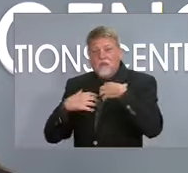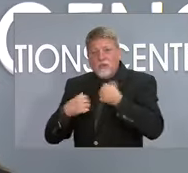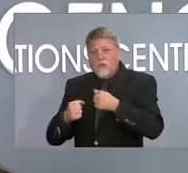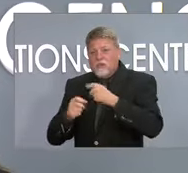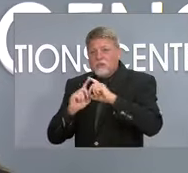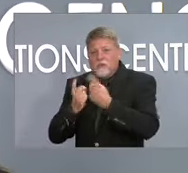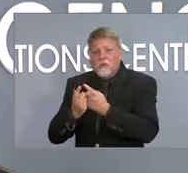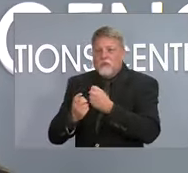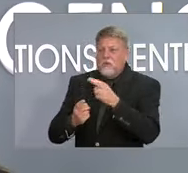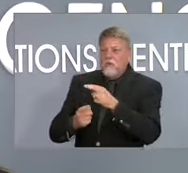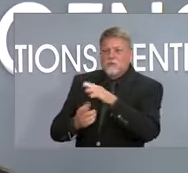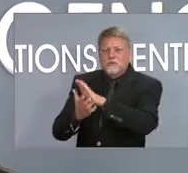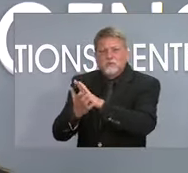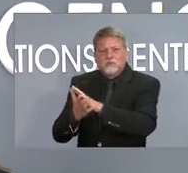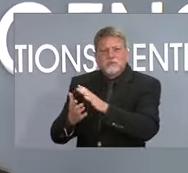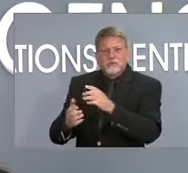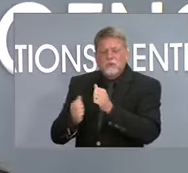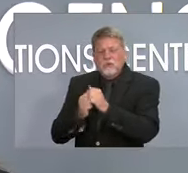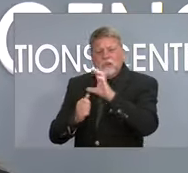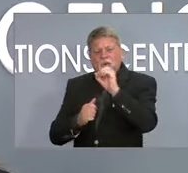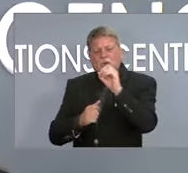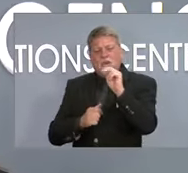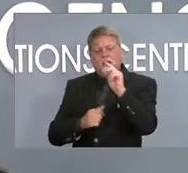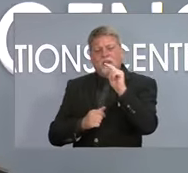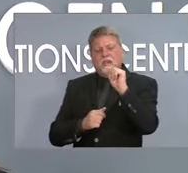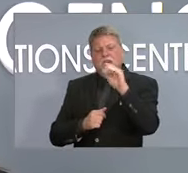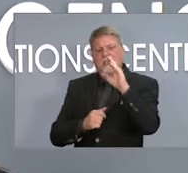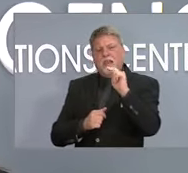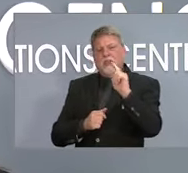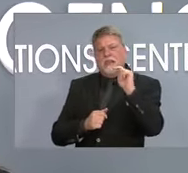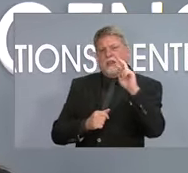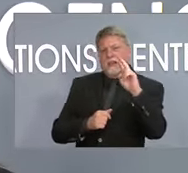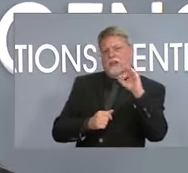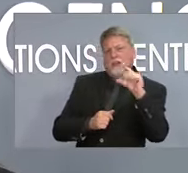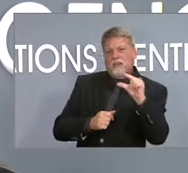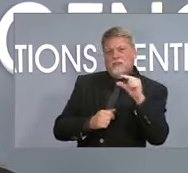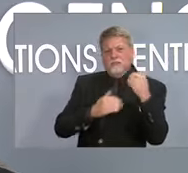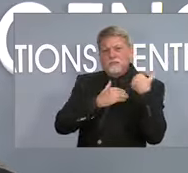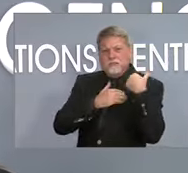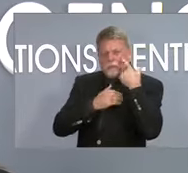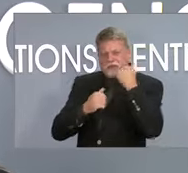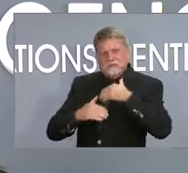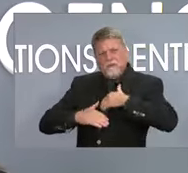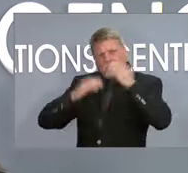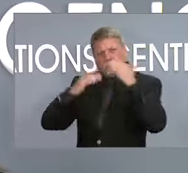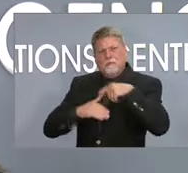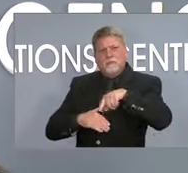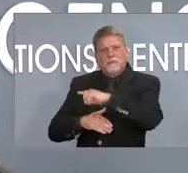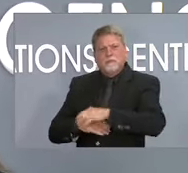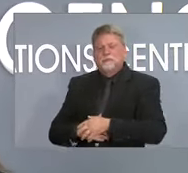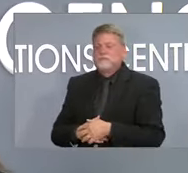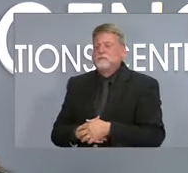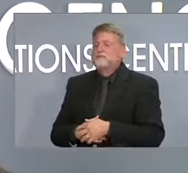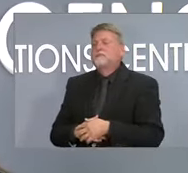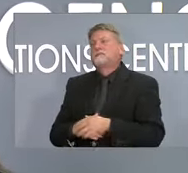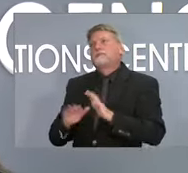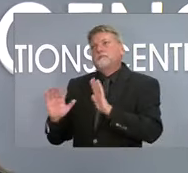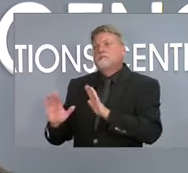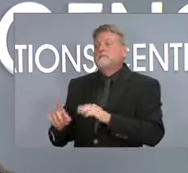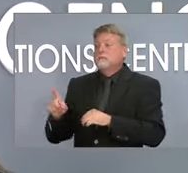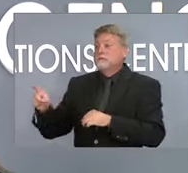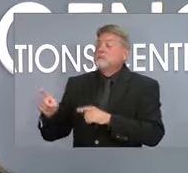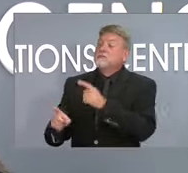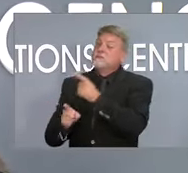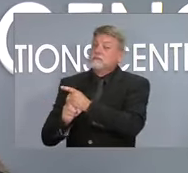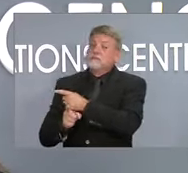with some other team that can help them to take that contact tracing load off of them? Well, first, I think you have to go to the root of the issue. We have a lot